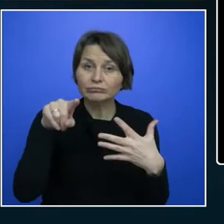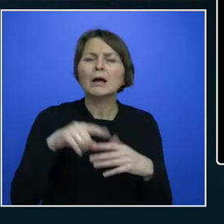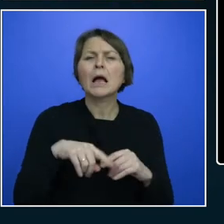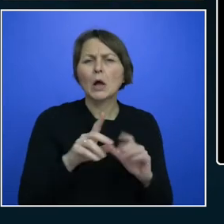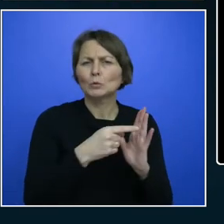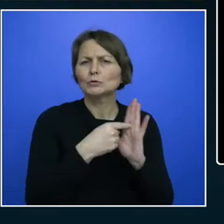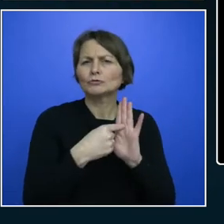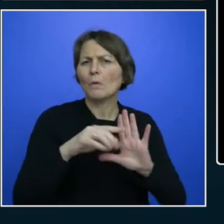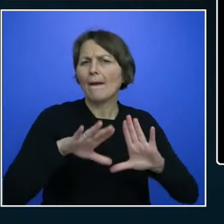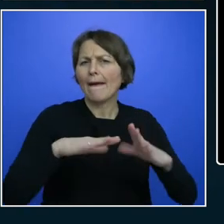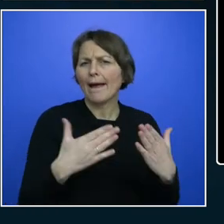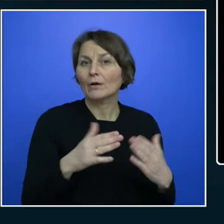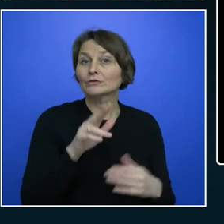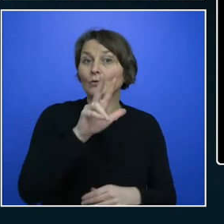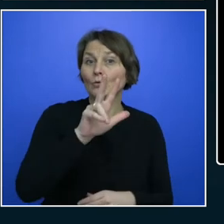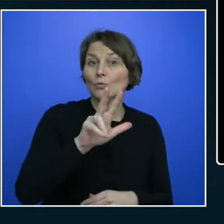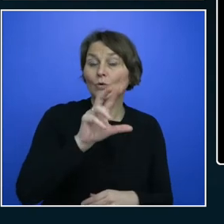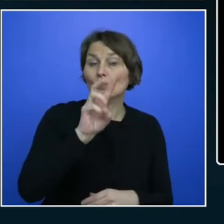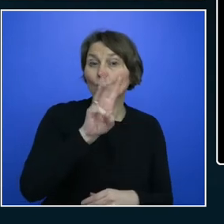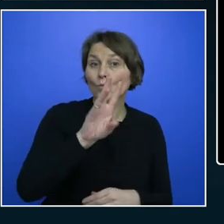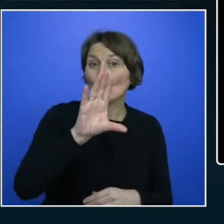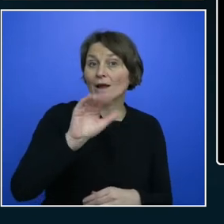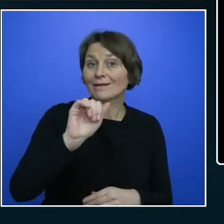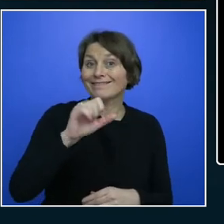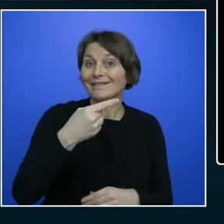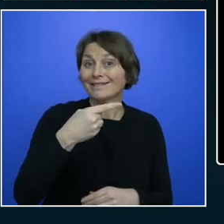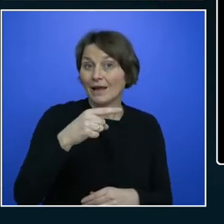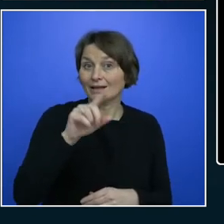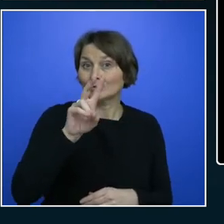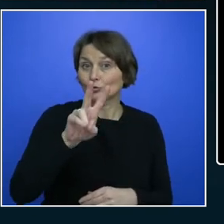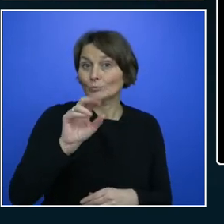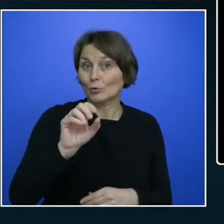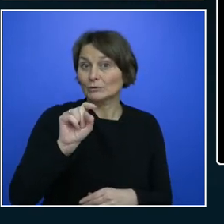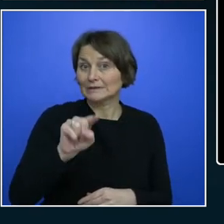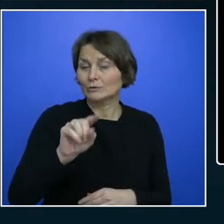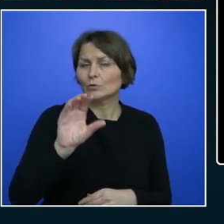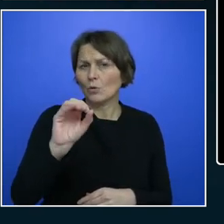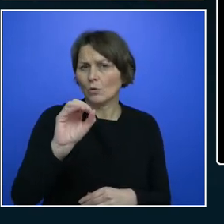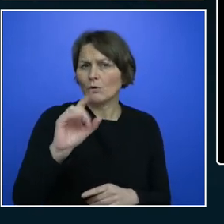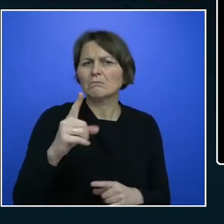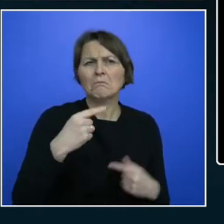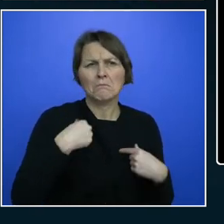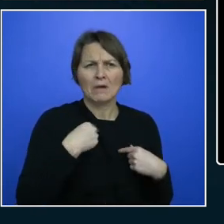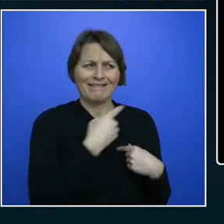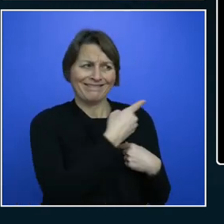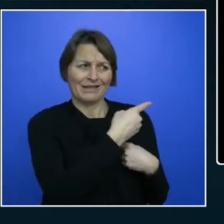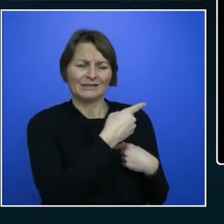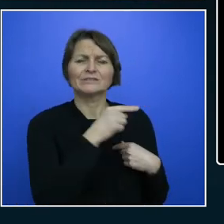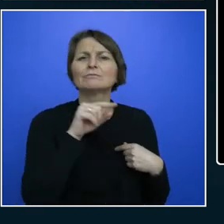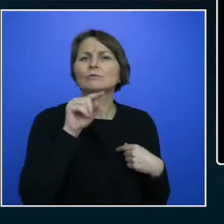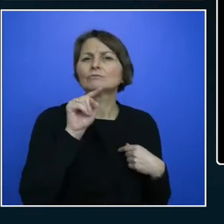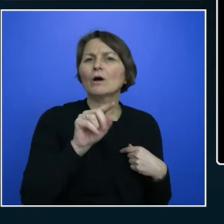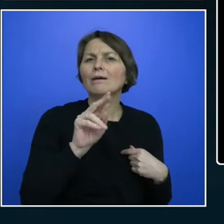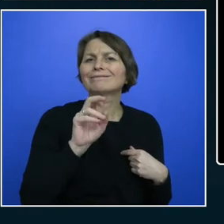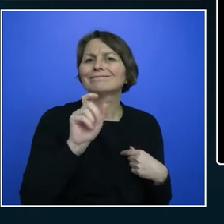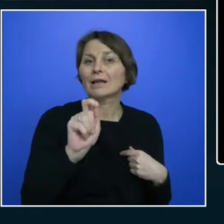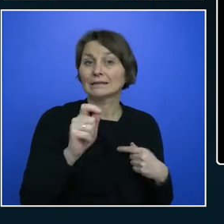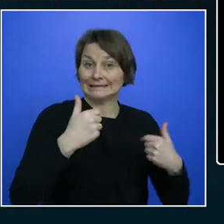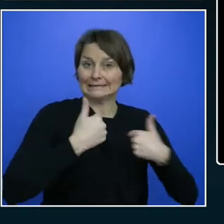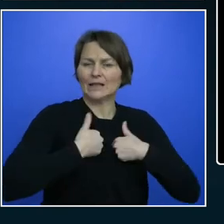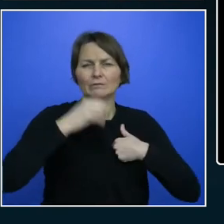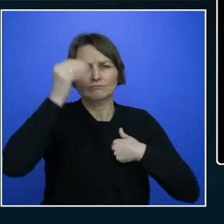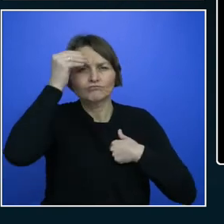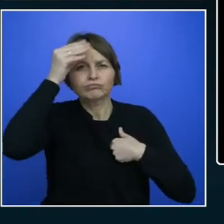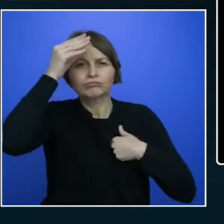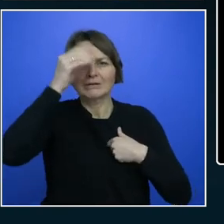now. And you can tie this in. This is in .NET. I know I'm a Java developer, but this is .NET. And you can see here we've got the test run.